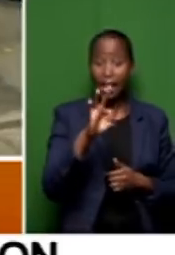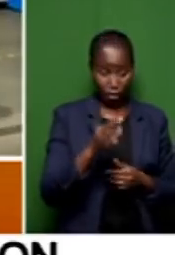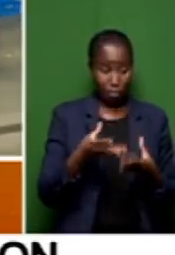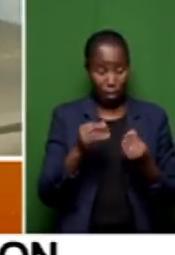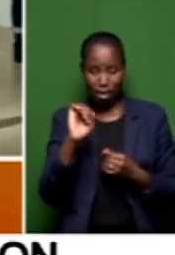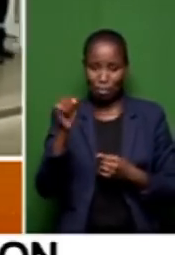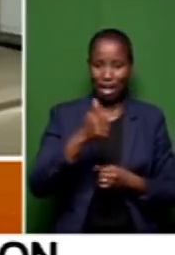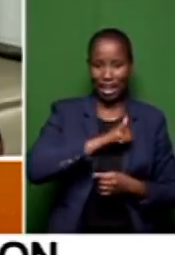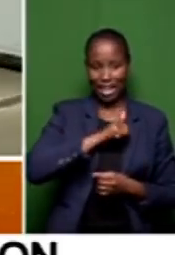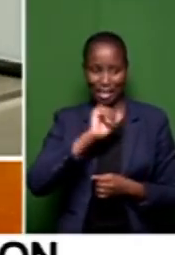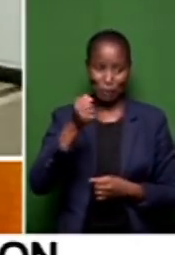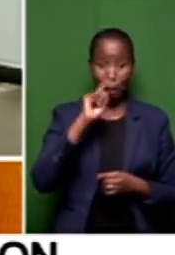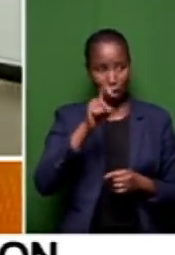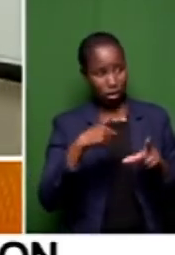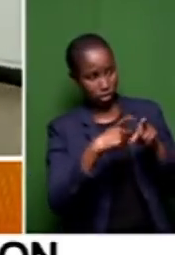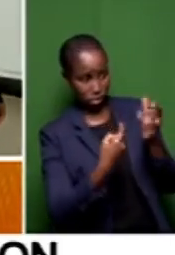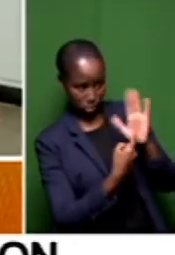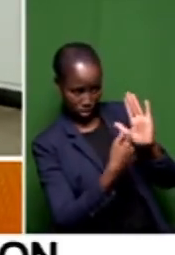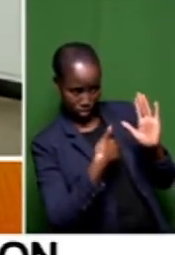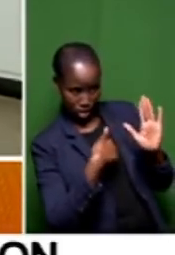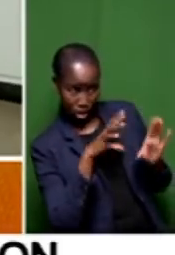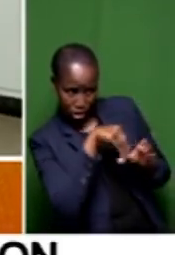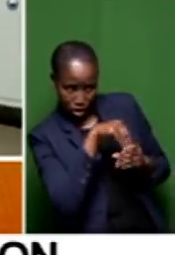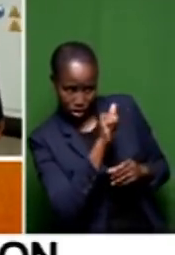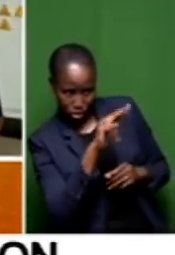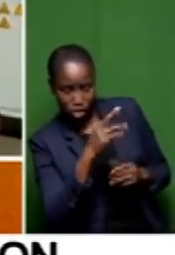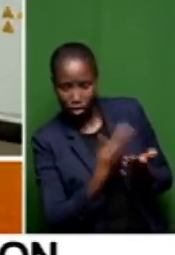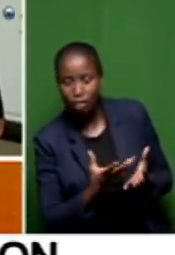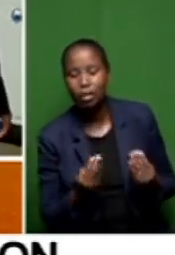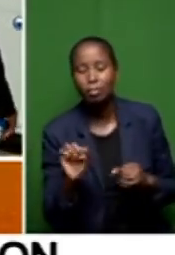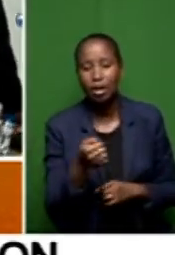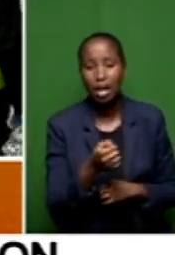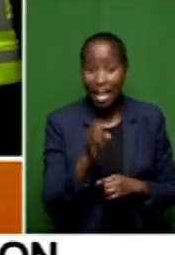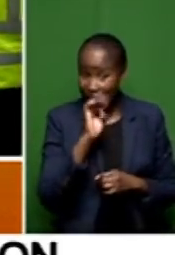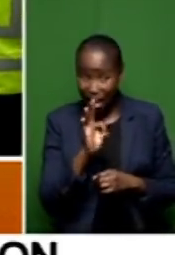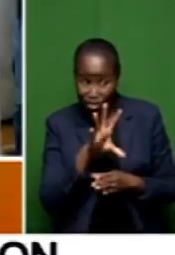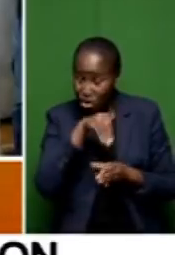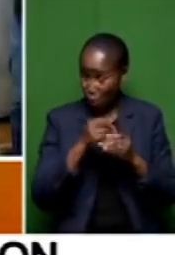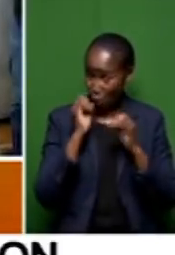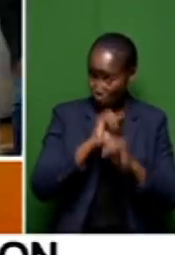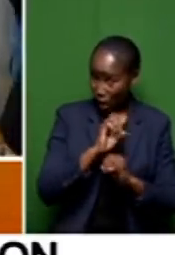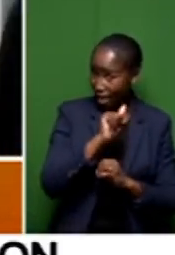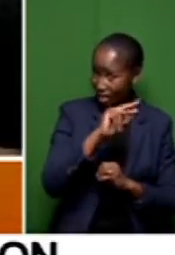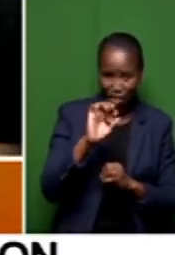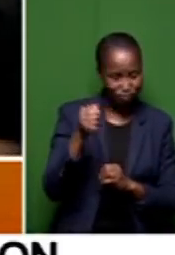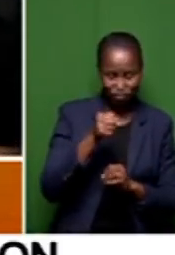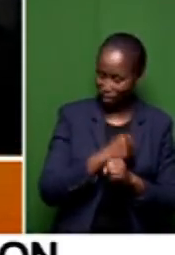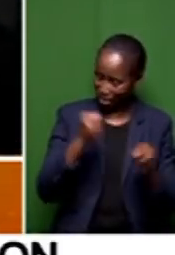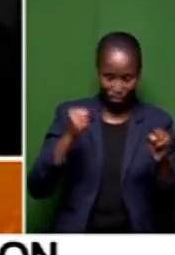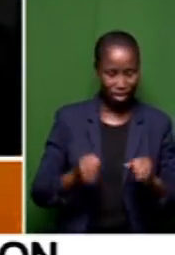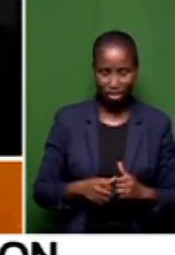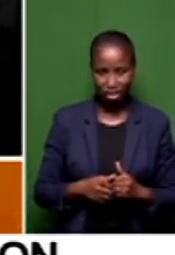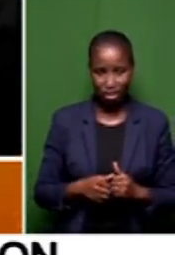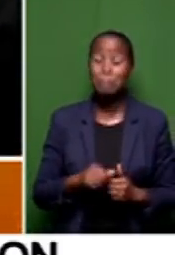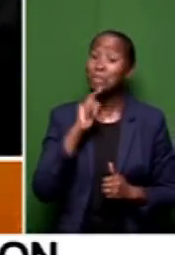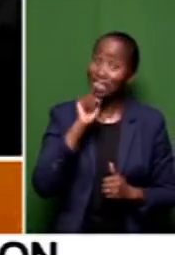you have to carry their card, the ANC card. If you are not belonging to ANC, you cannot be employed. That's the